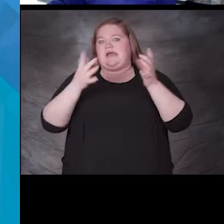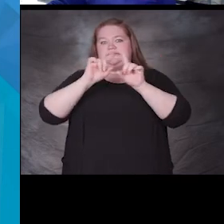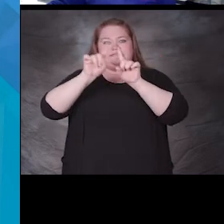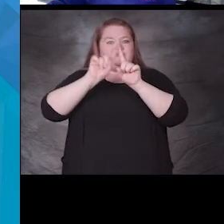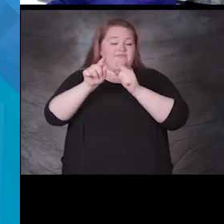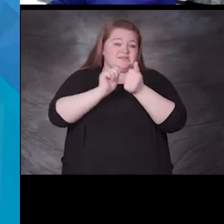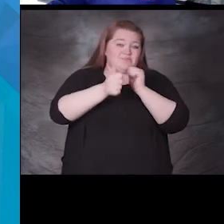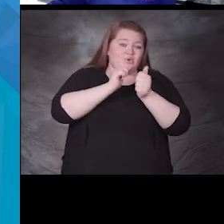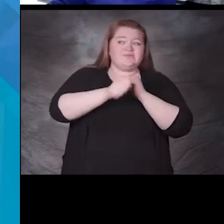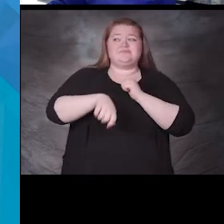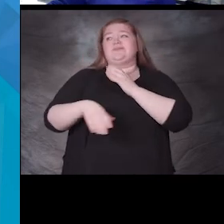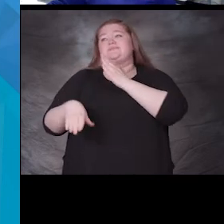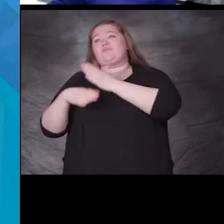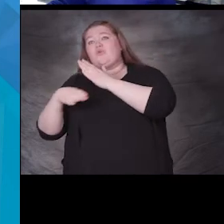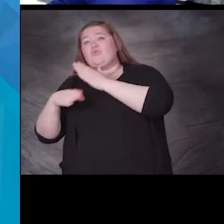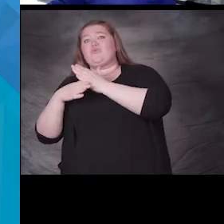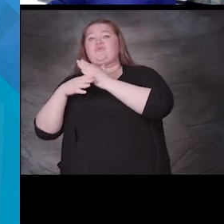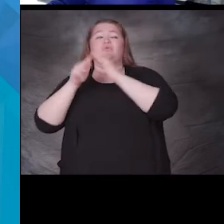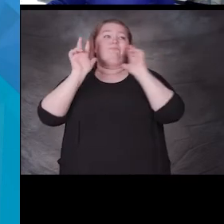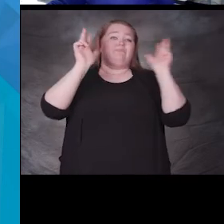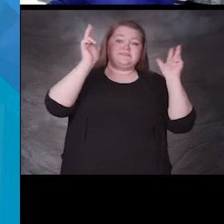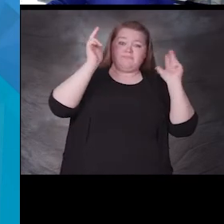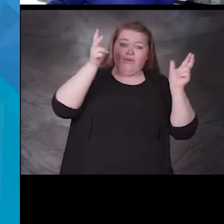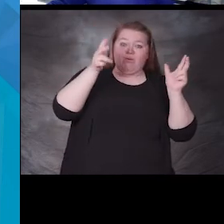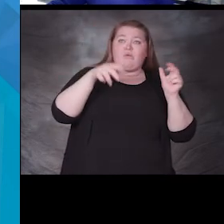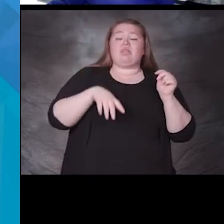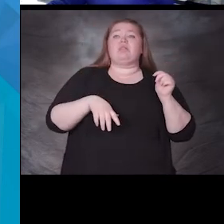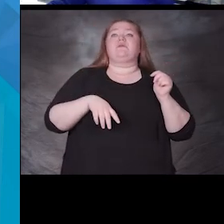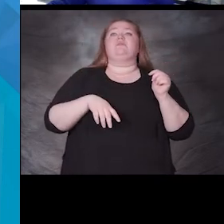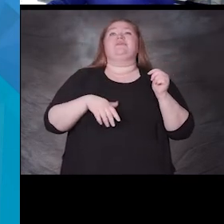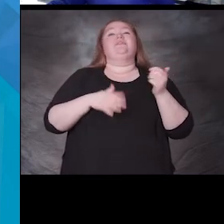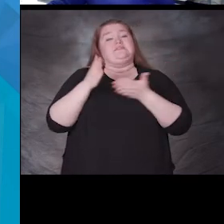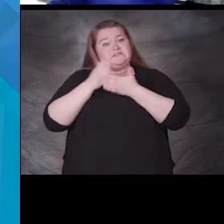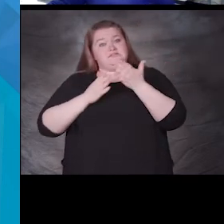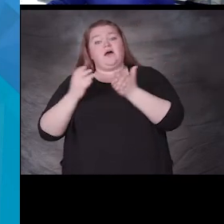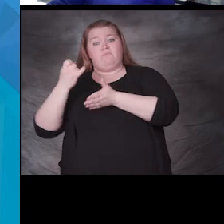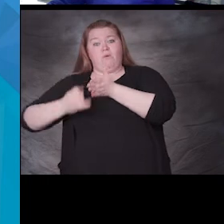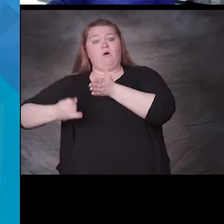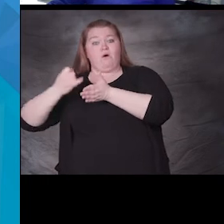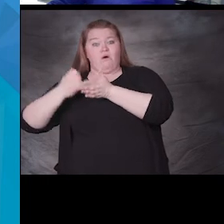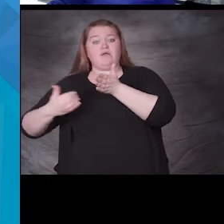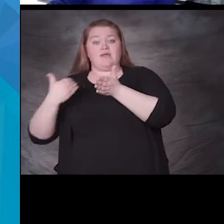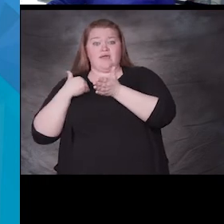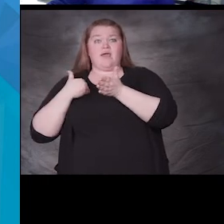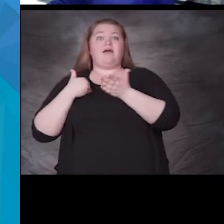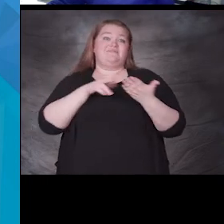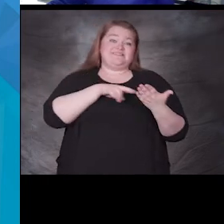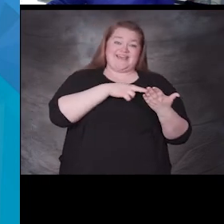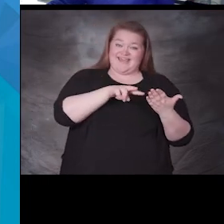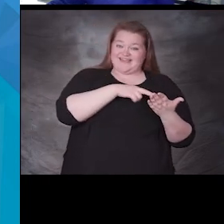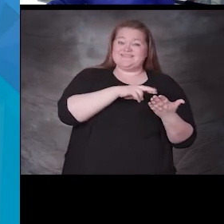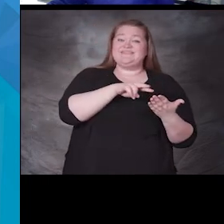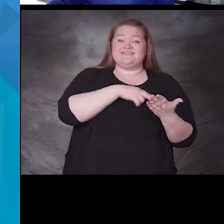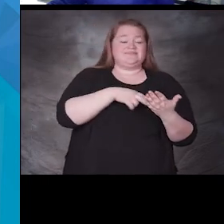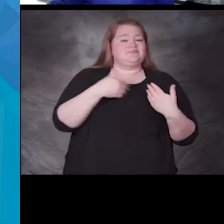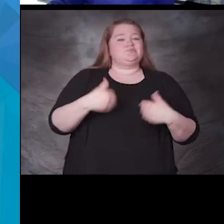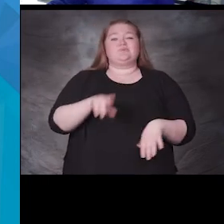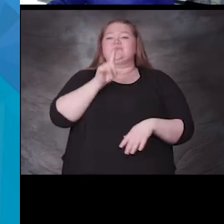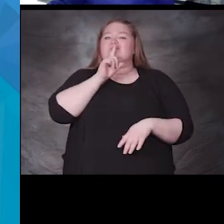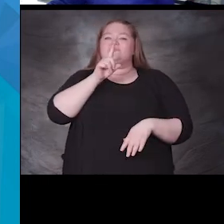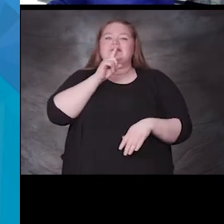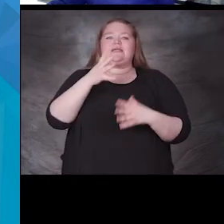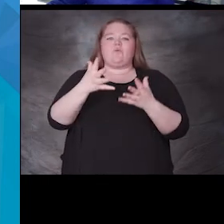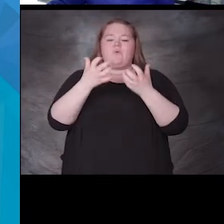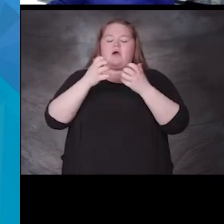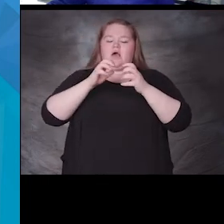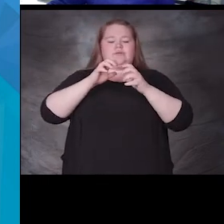activities soccer basketball as well as some art and dance we have really tried to infuse